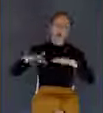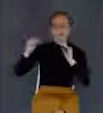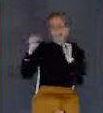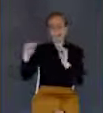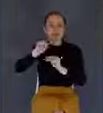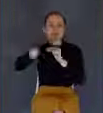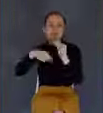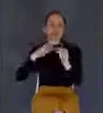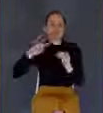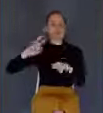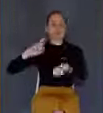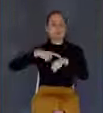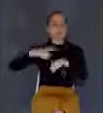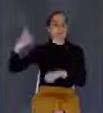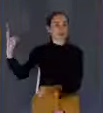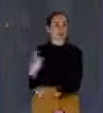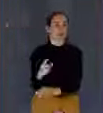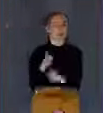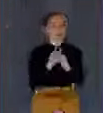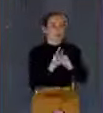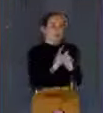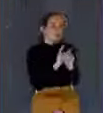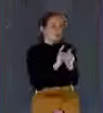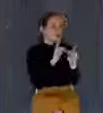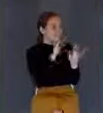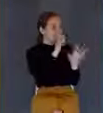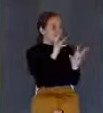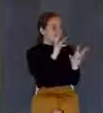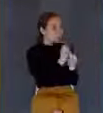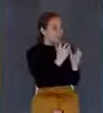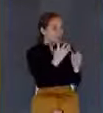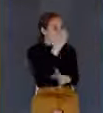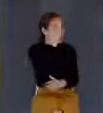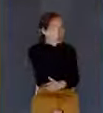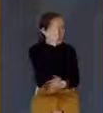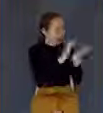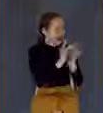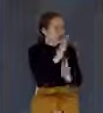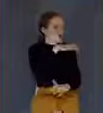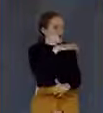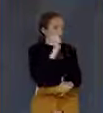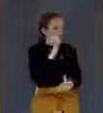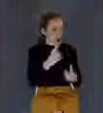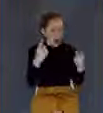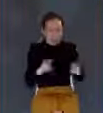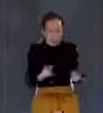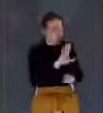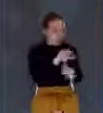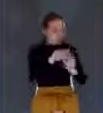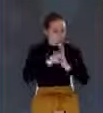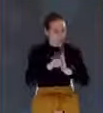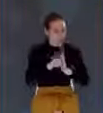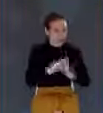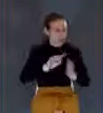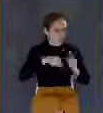In fact, they asked him, they said, Lord, tell us, when shall these things be? What shall be the sign of your coming?